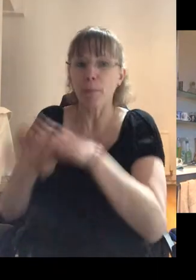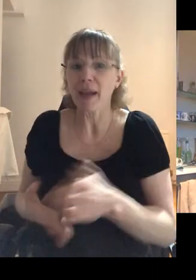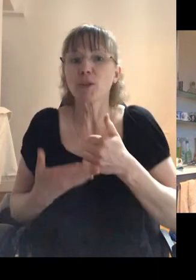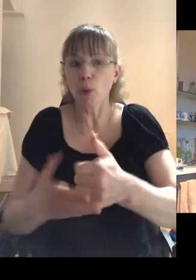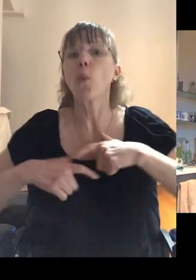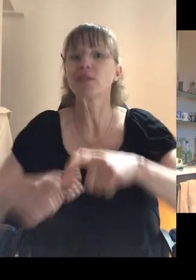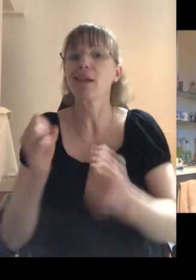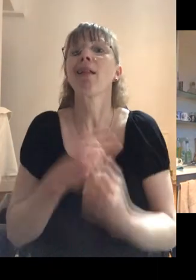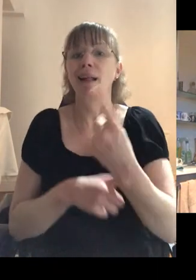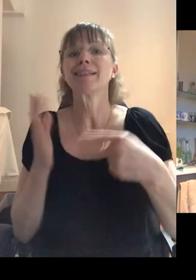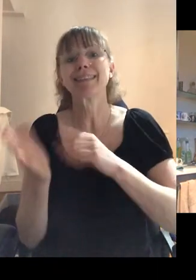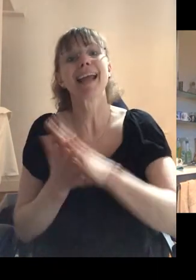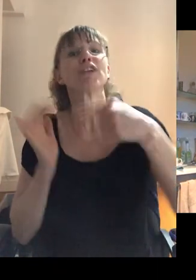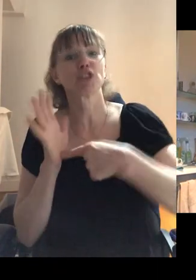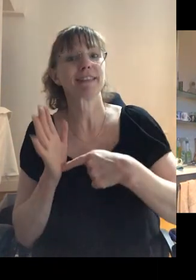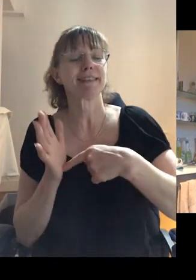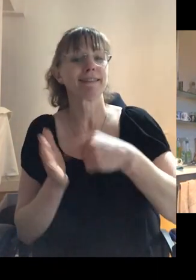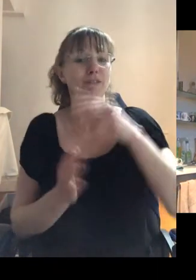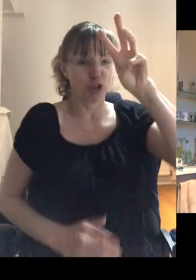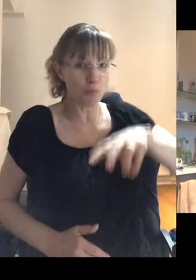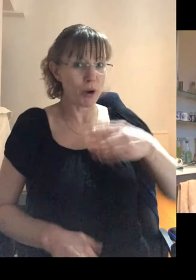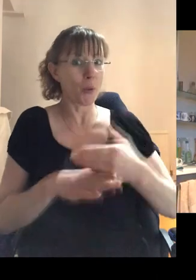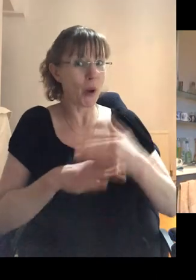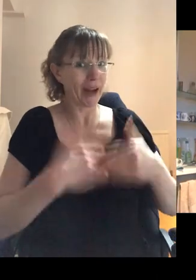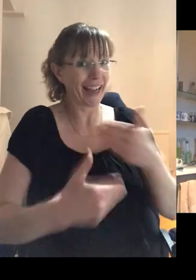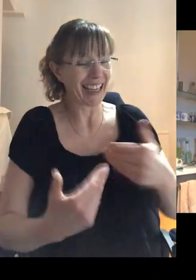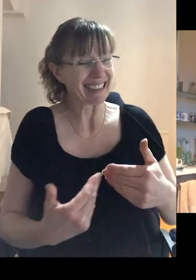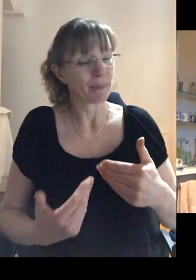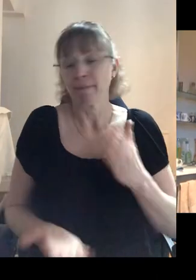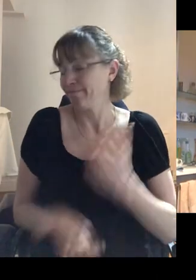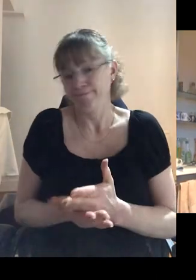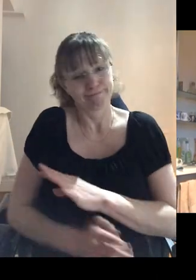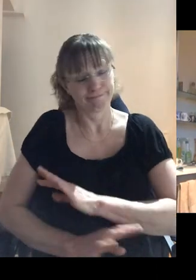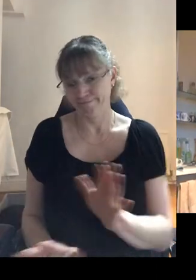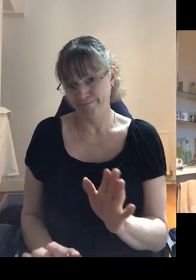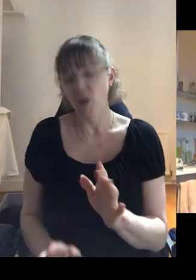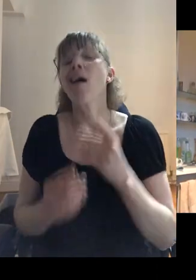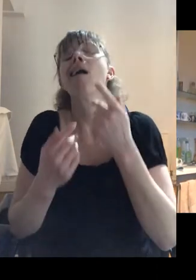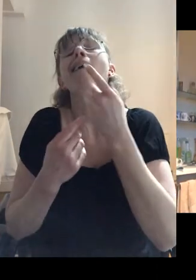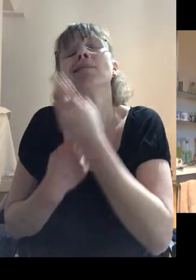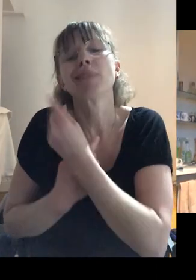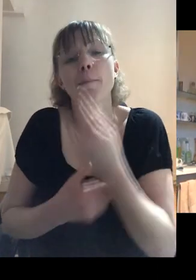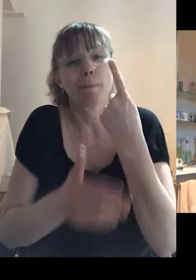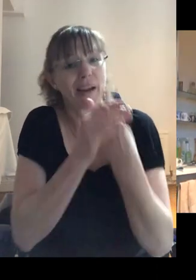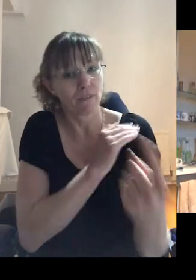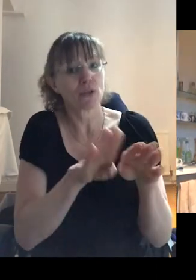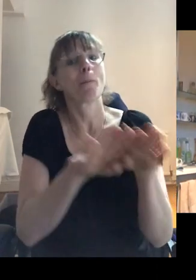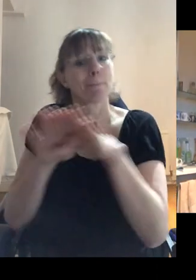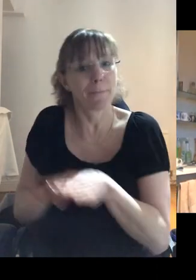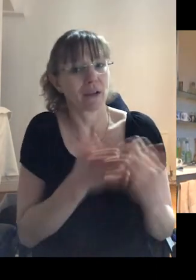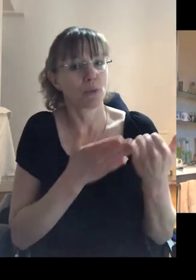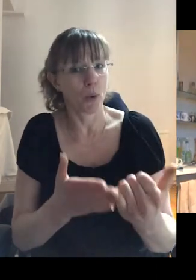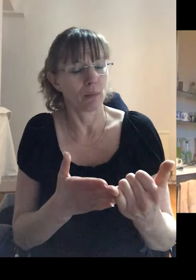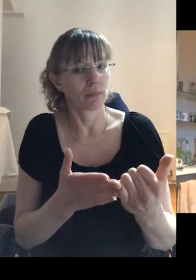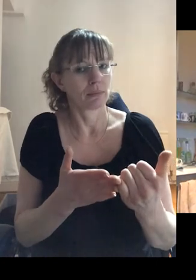happening at THD Cymru and they was all working and clearly that's not the case in that way. There are some individual peer support mentors there.